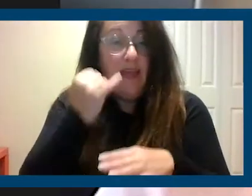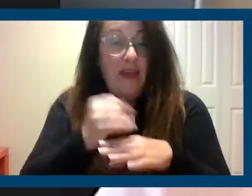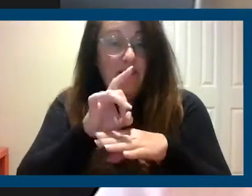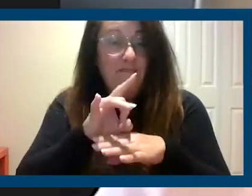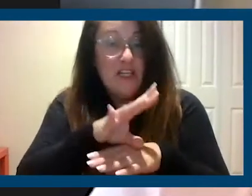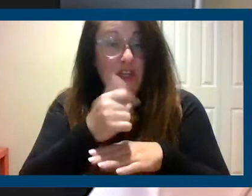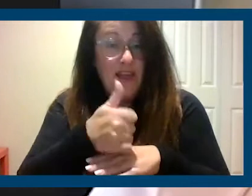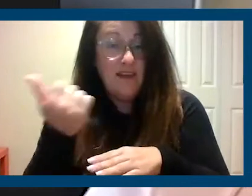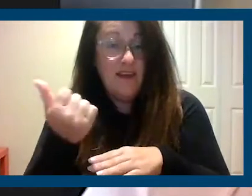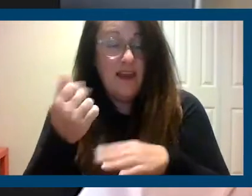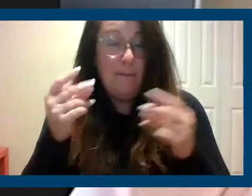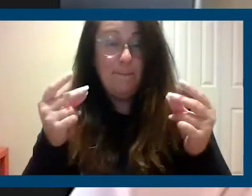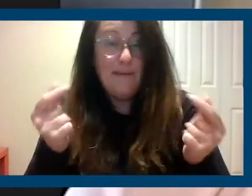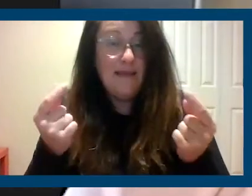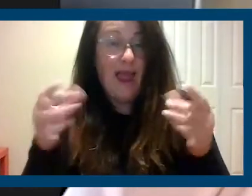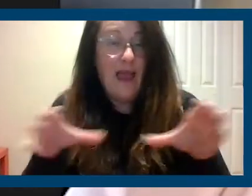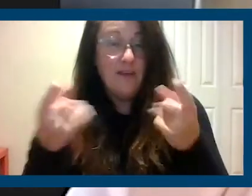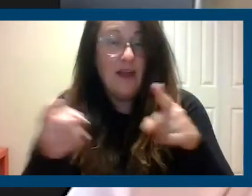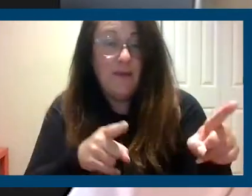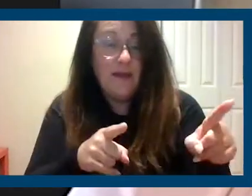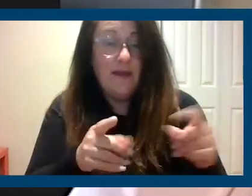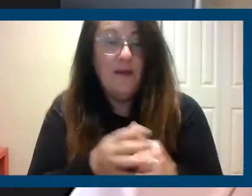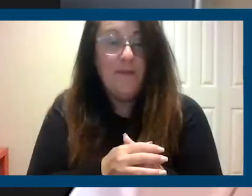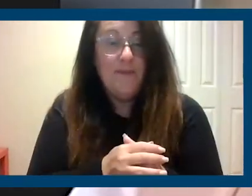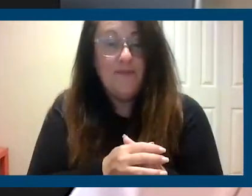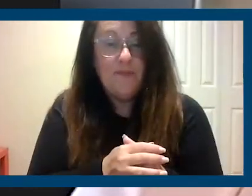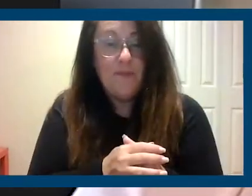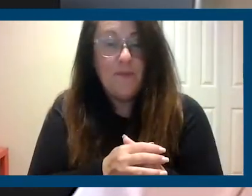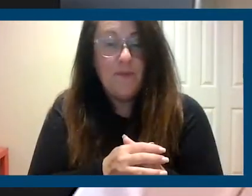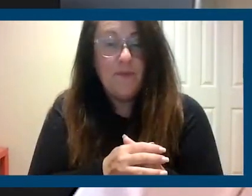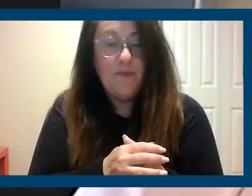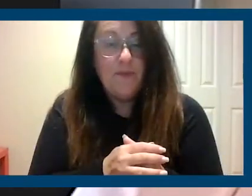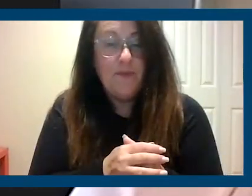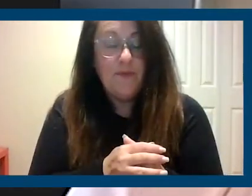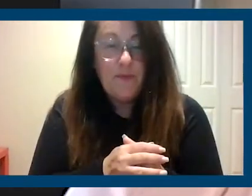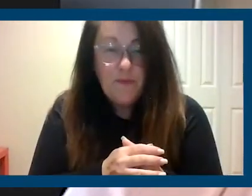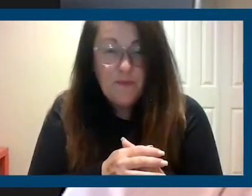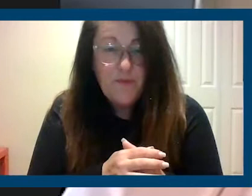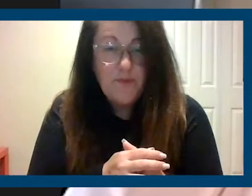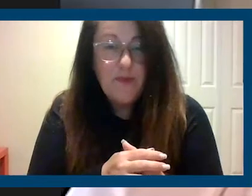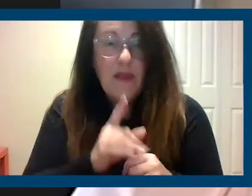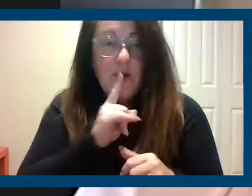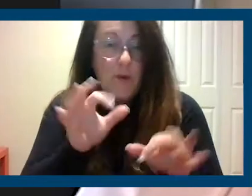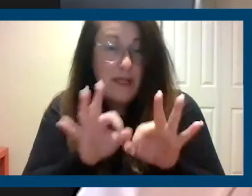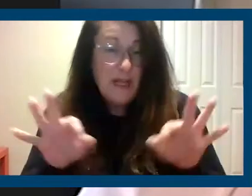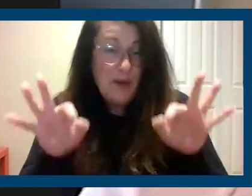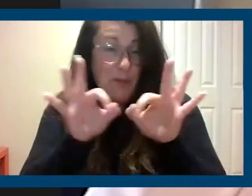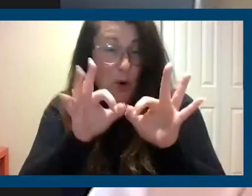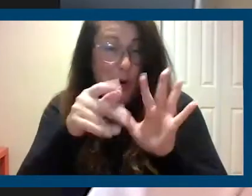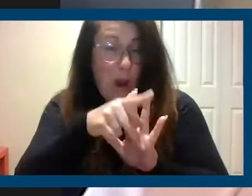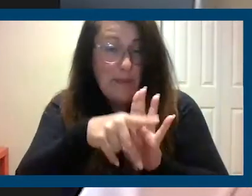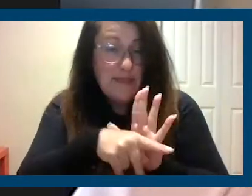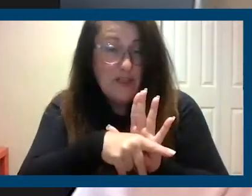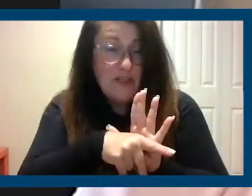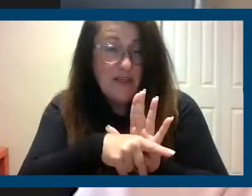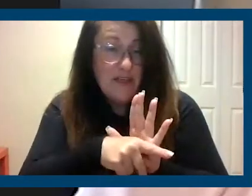action is taken by the government in the next few months. So this is a really important proposition. I work with